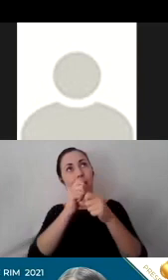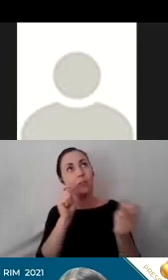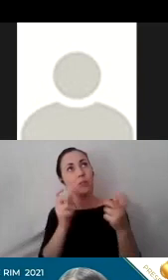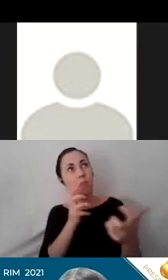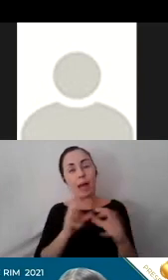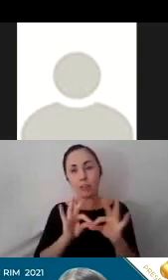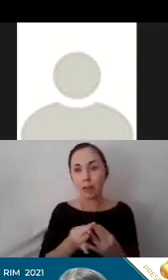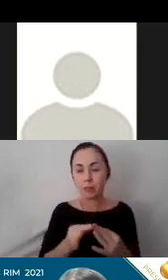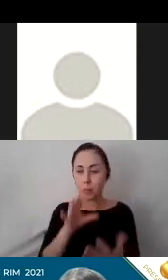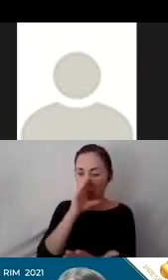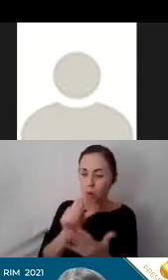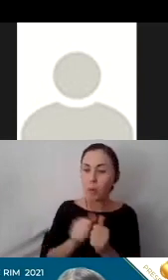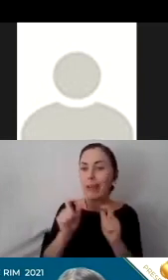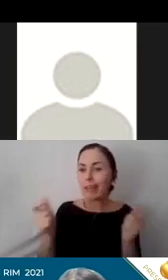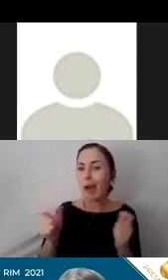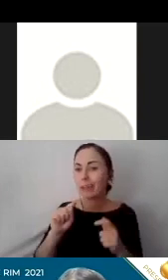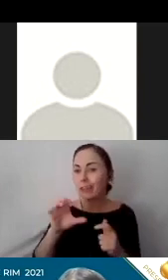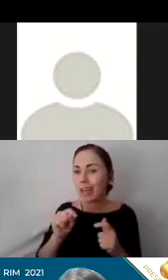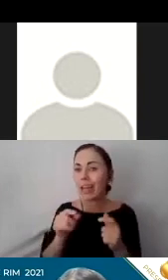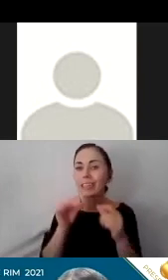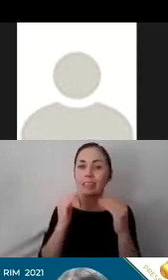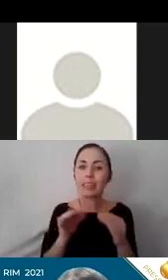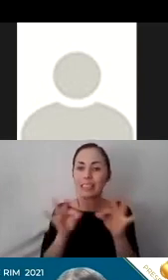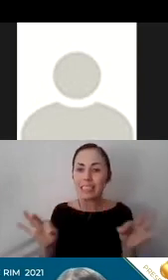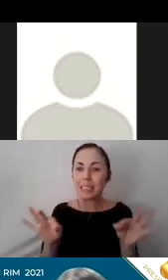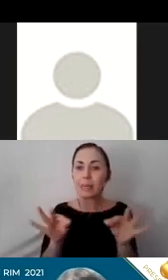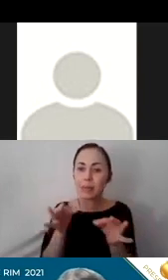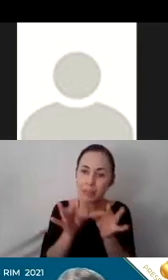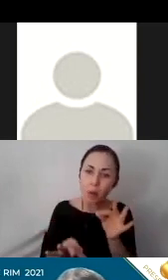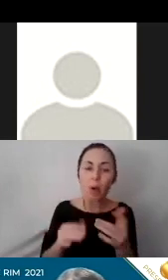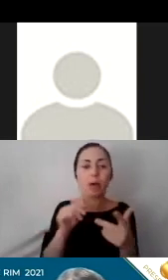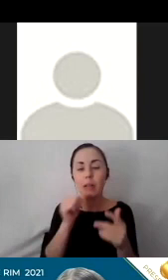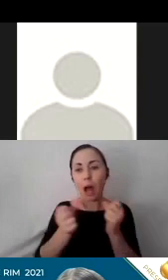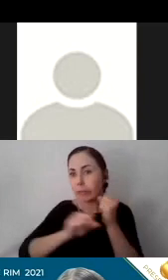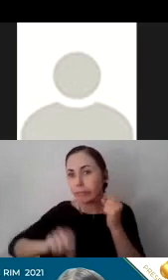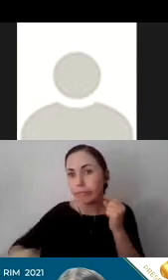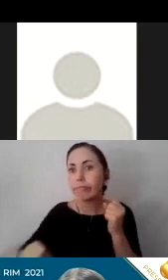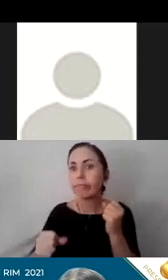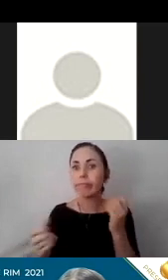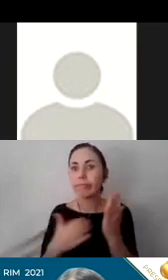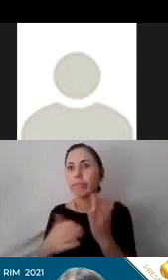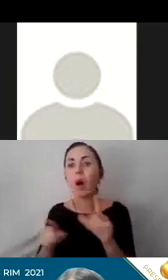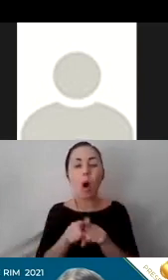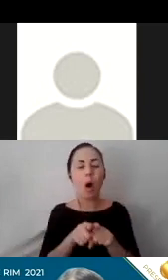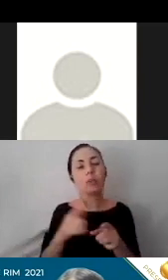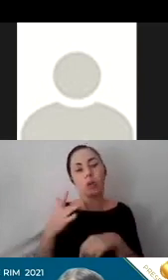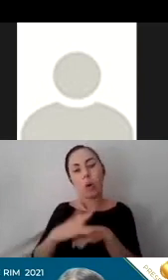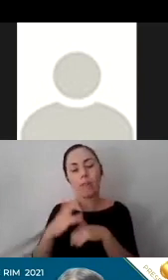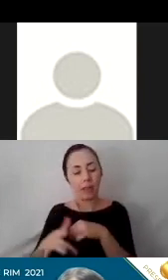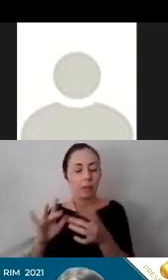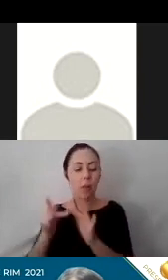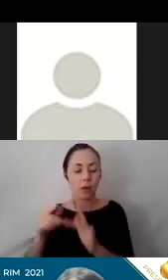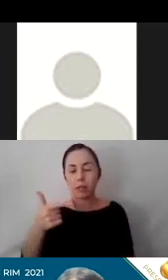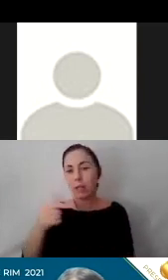with large text, simple language, not too lengthy, and an accessible version is available in Google document form.